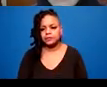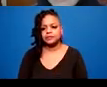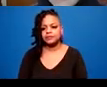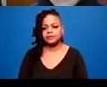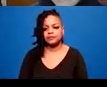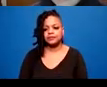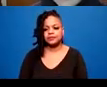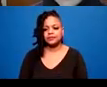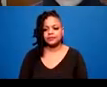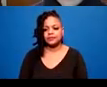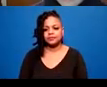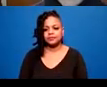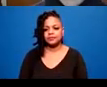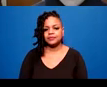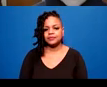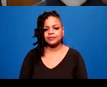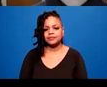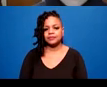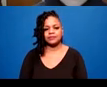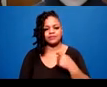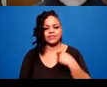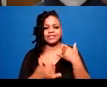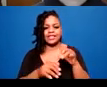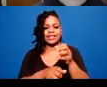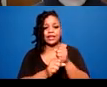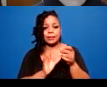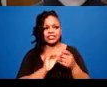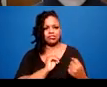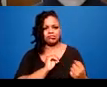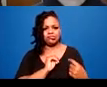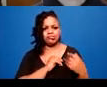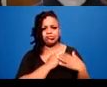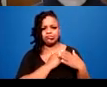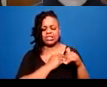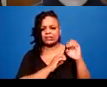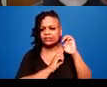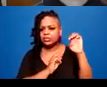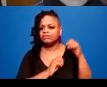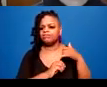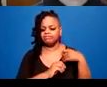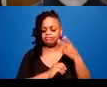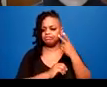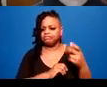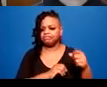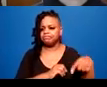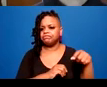I'm still getting messages that it's happening. I want to confirm that it's no longer happening. It's still happening.